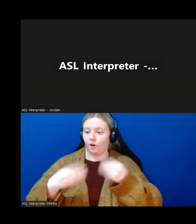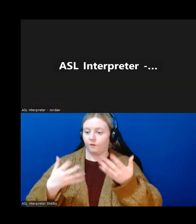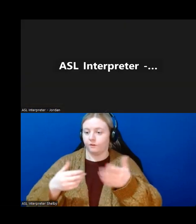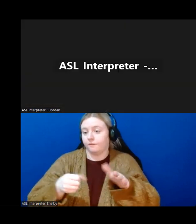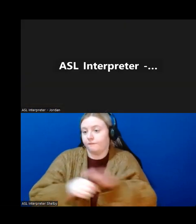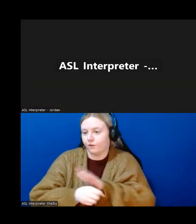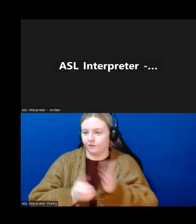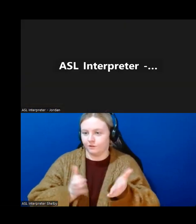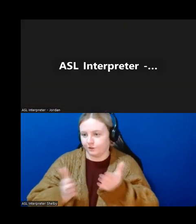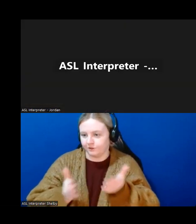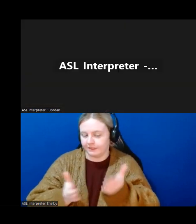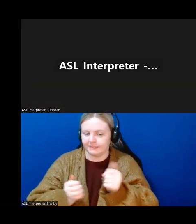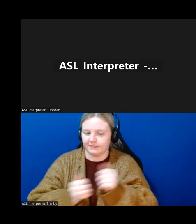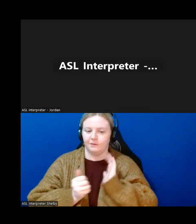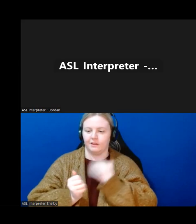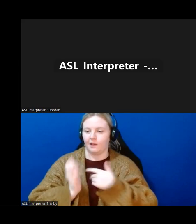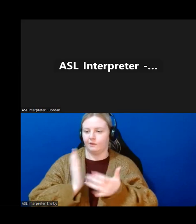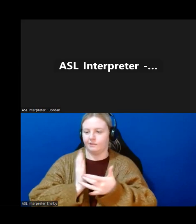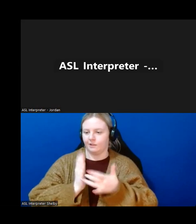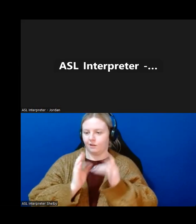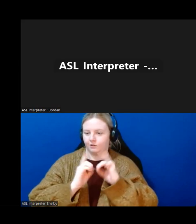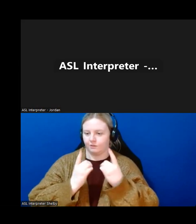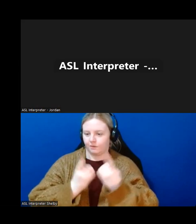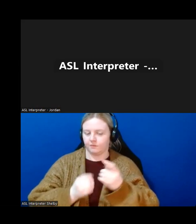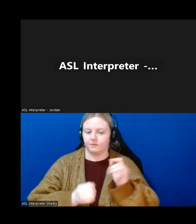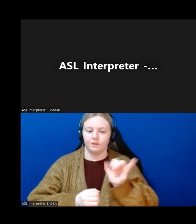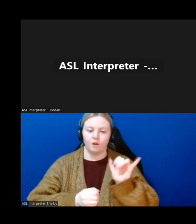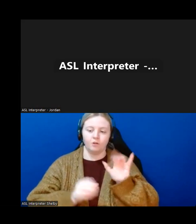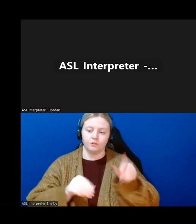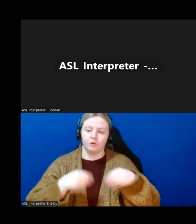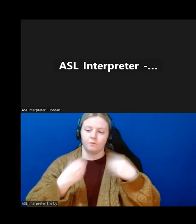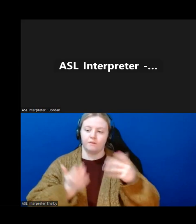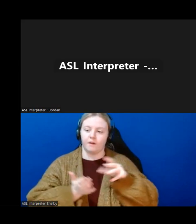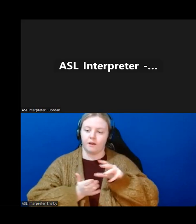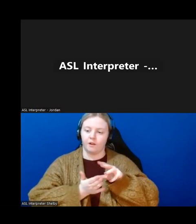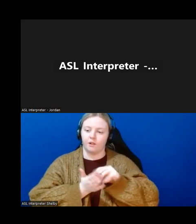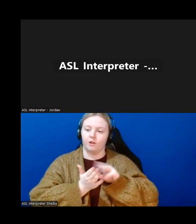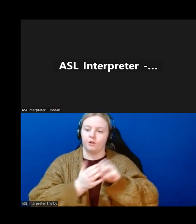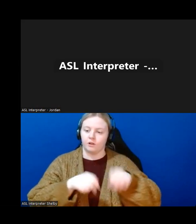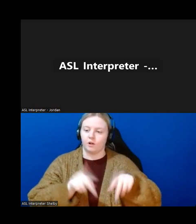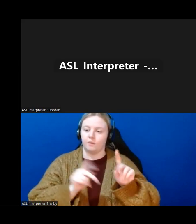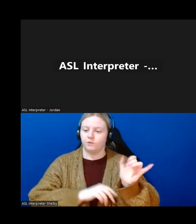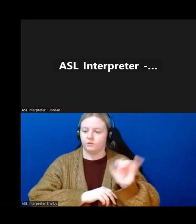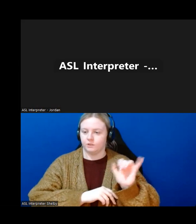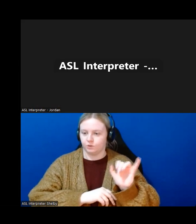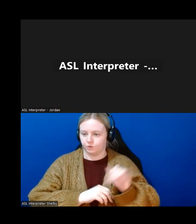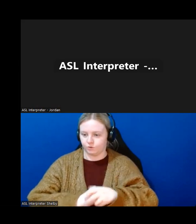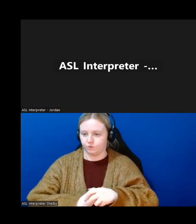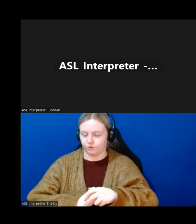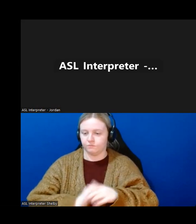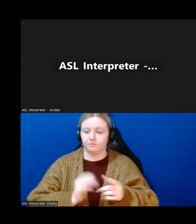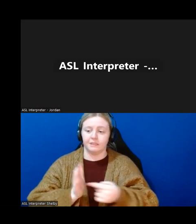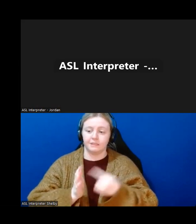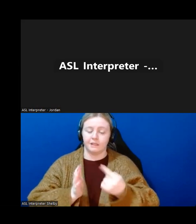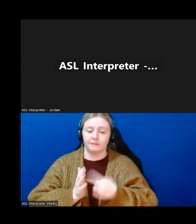technology department. We also offer a lot of learning opportunities as well. Sometimes through coffee and